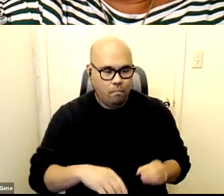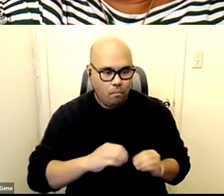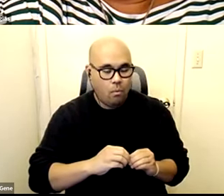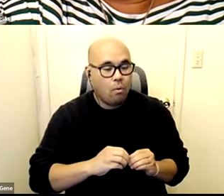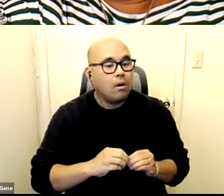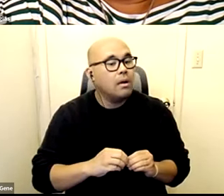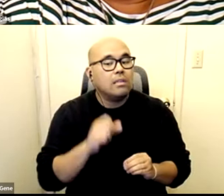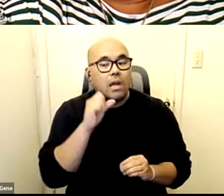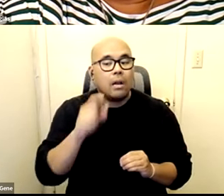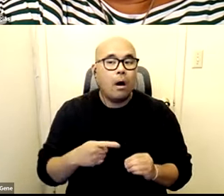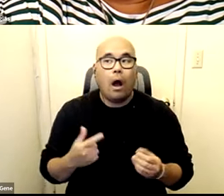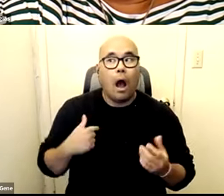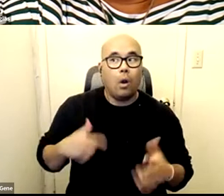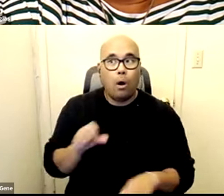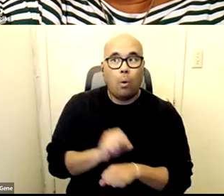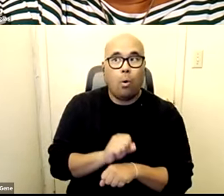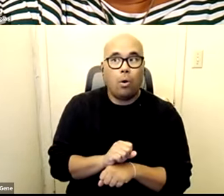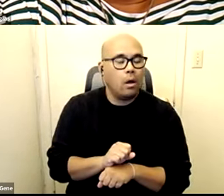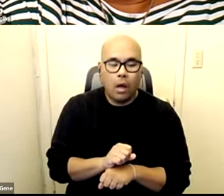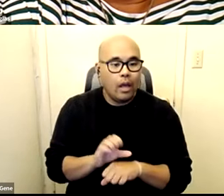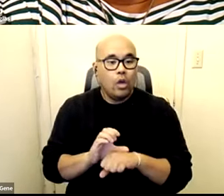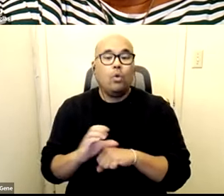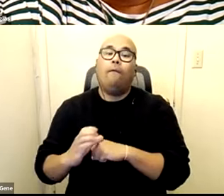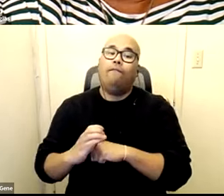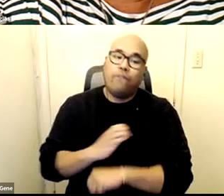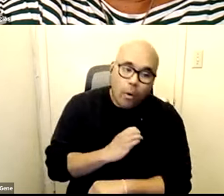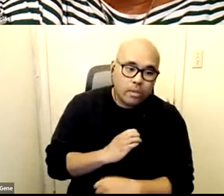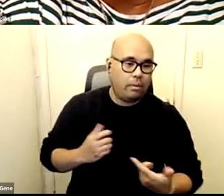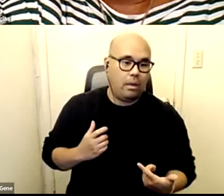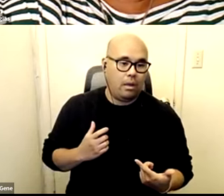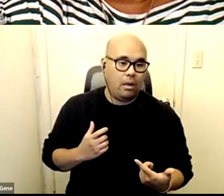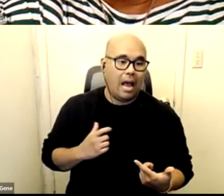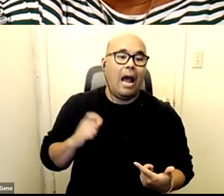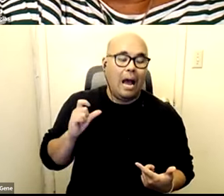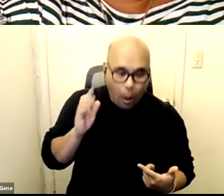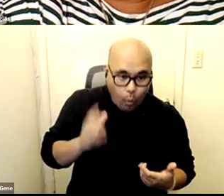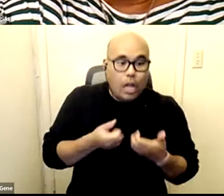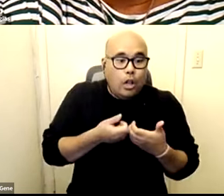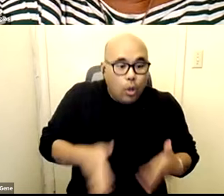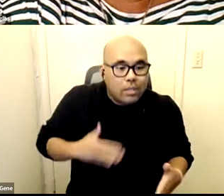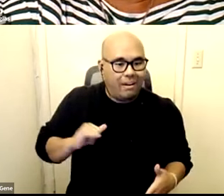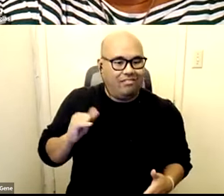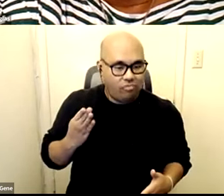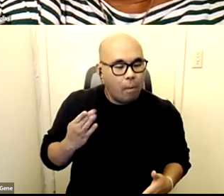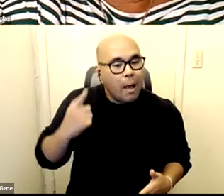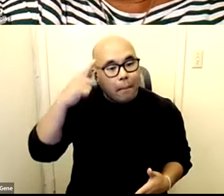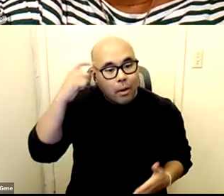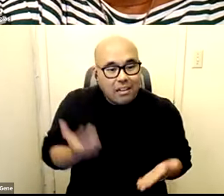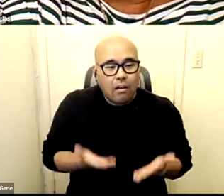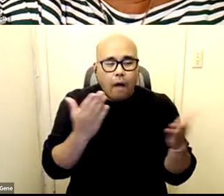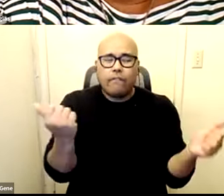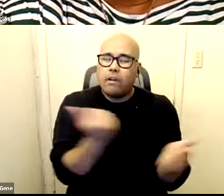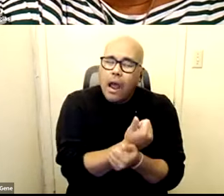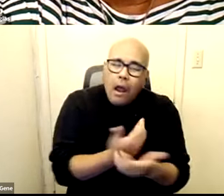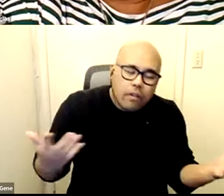i didn't want to work you were forcing me into a position where i was going to lose my employment because i offered up everything